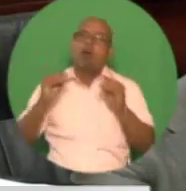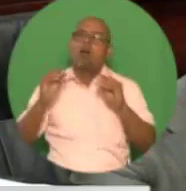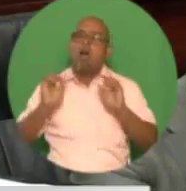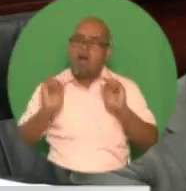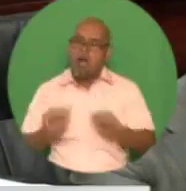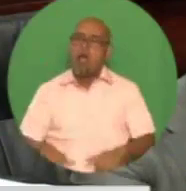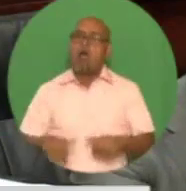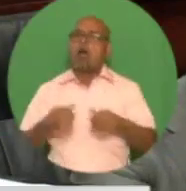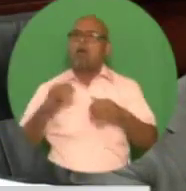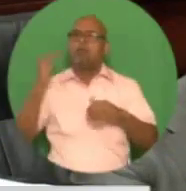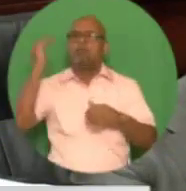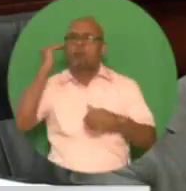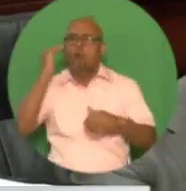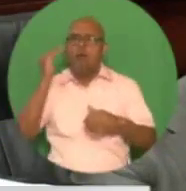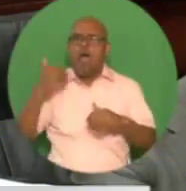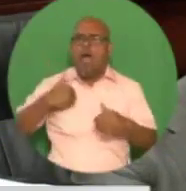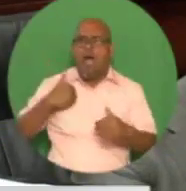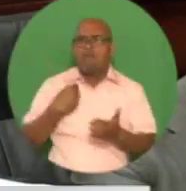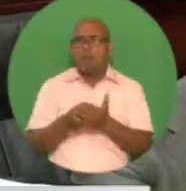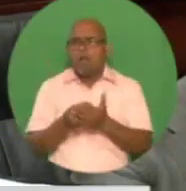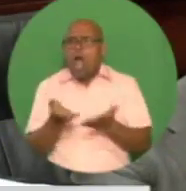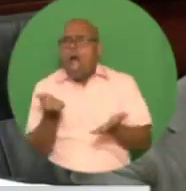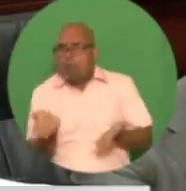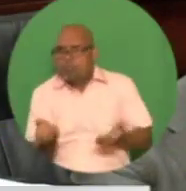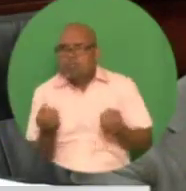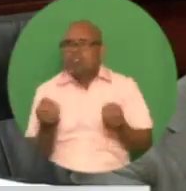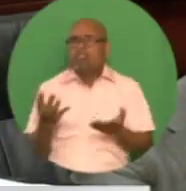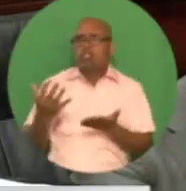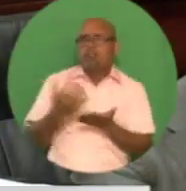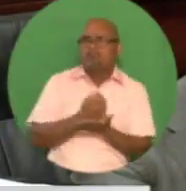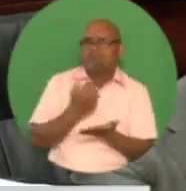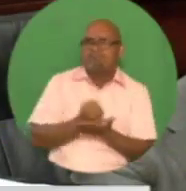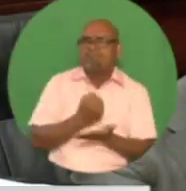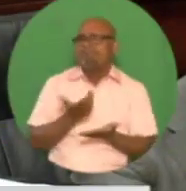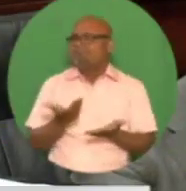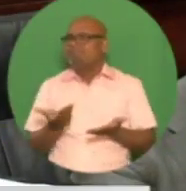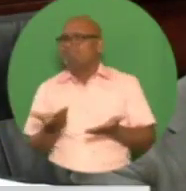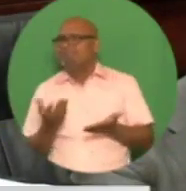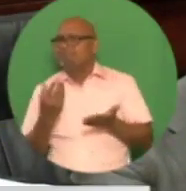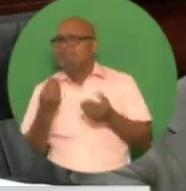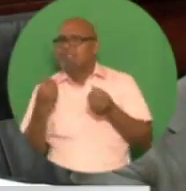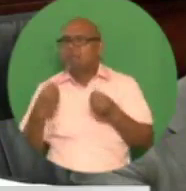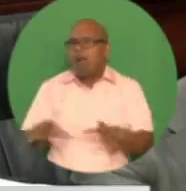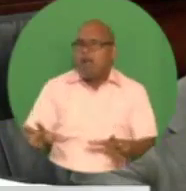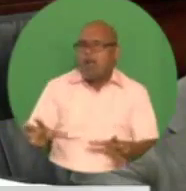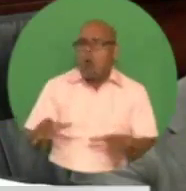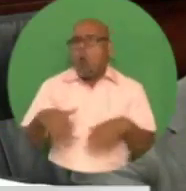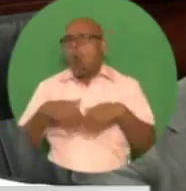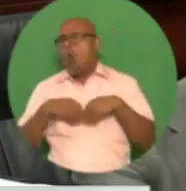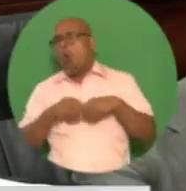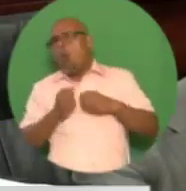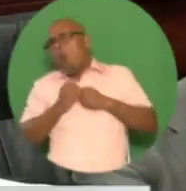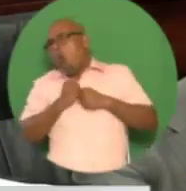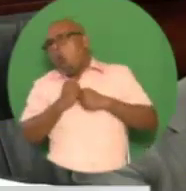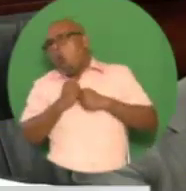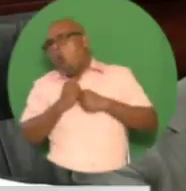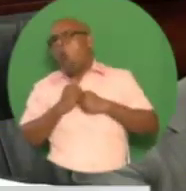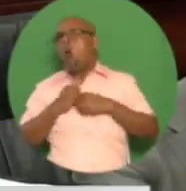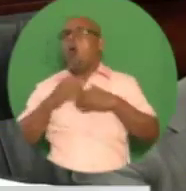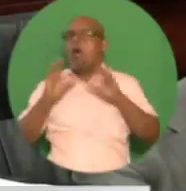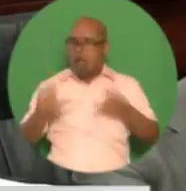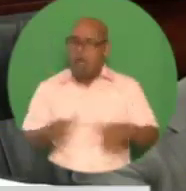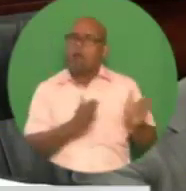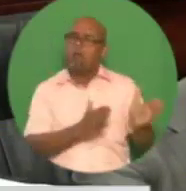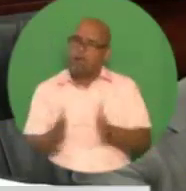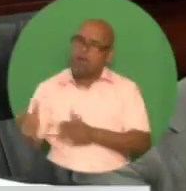Importantly, it will provide early warning signals about fiscal sustainability and looming fiscal risks to ensure